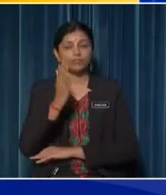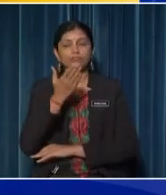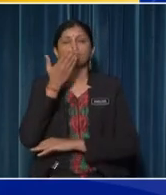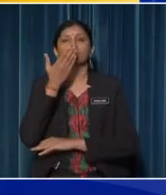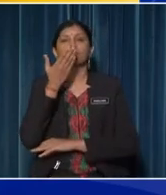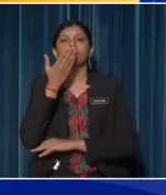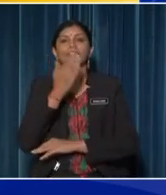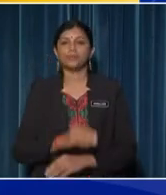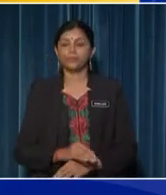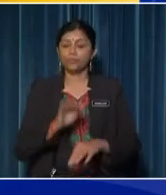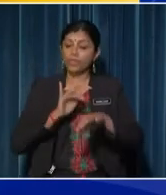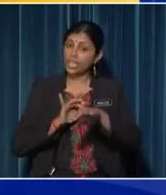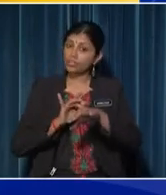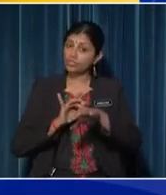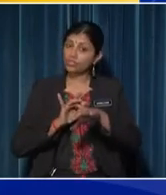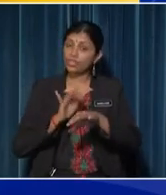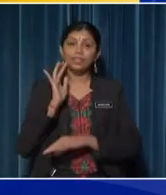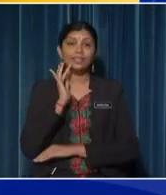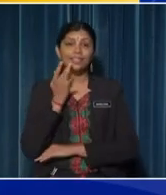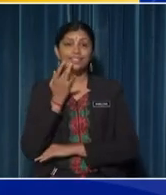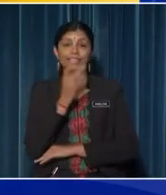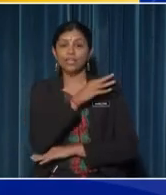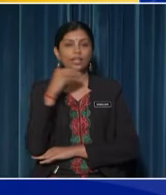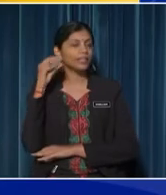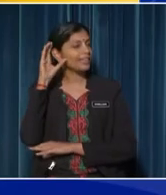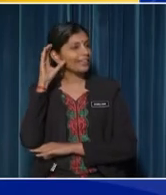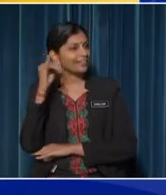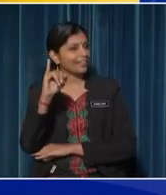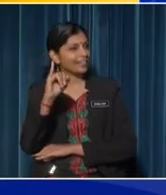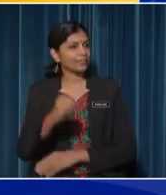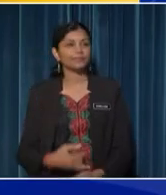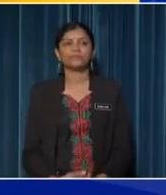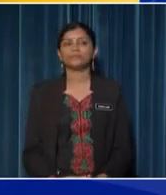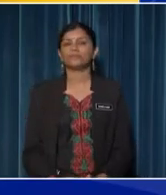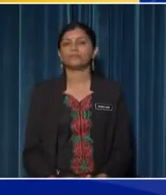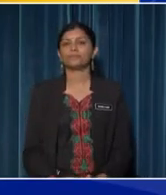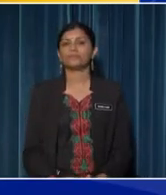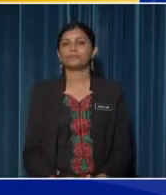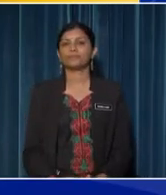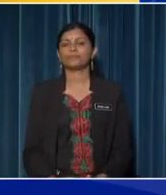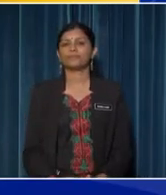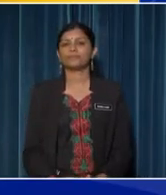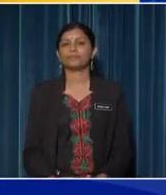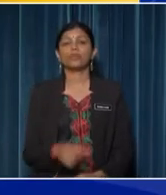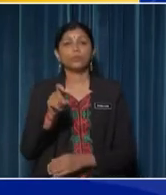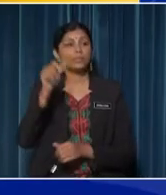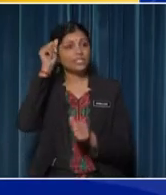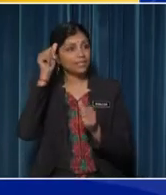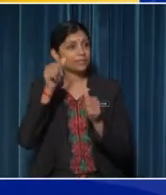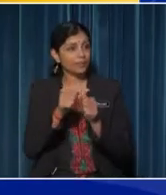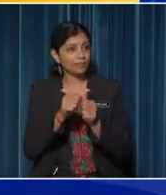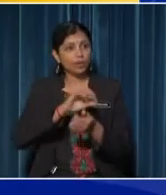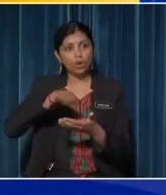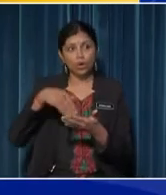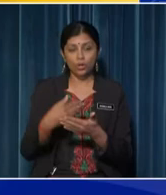smell, touch, taste and hearing You should remember to use these